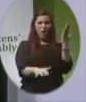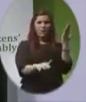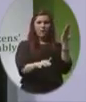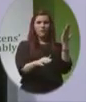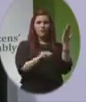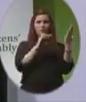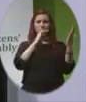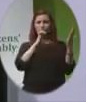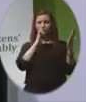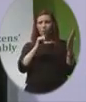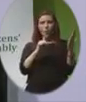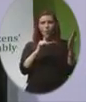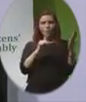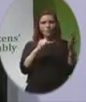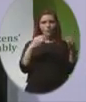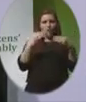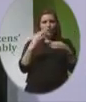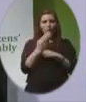no Eighth Amendment?